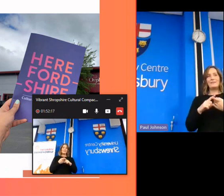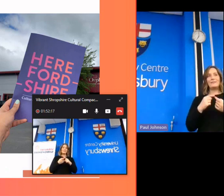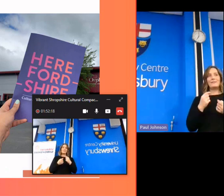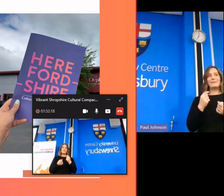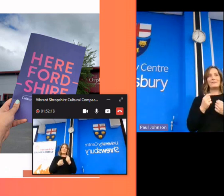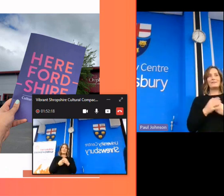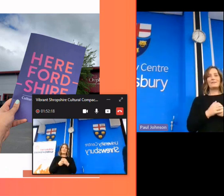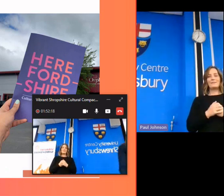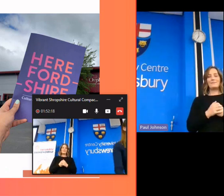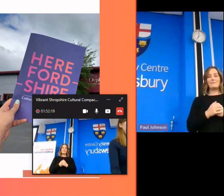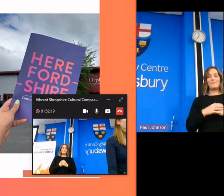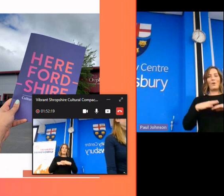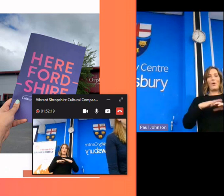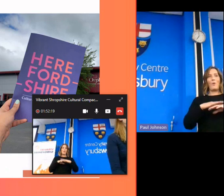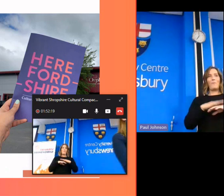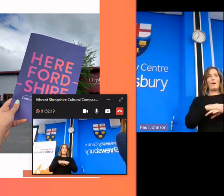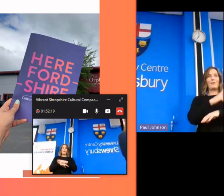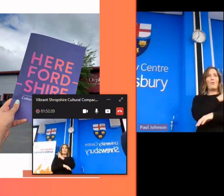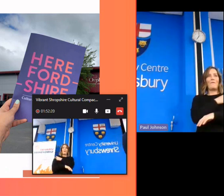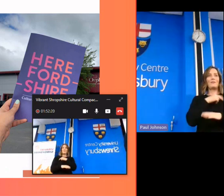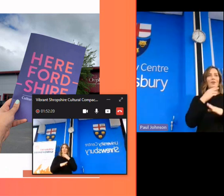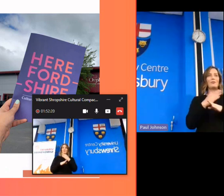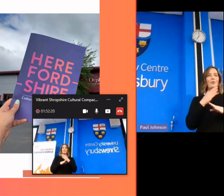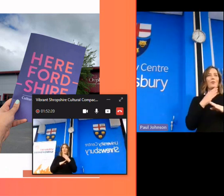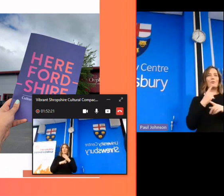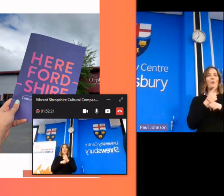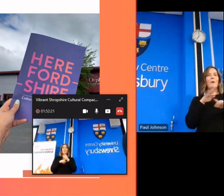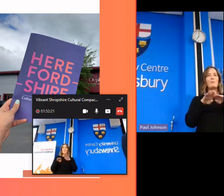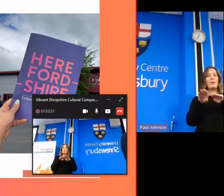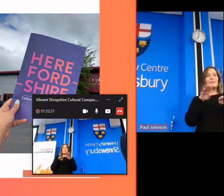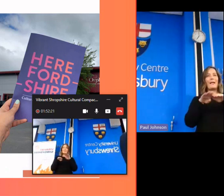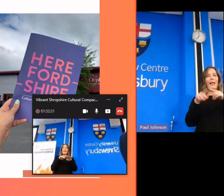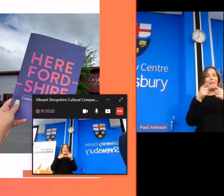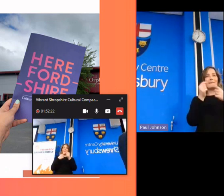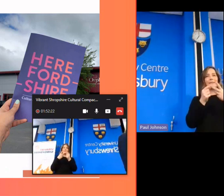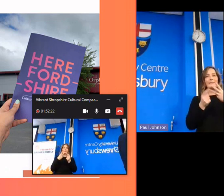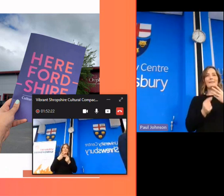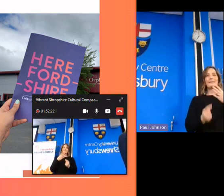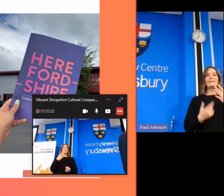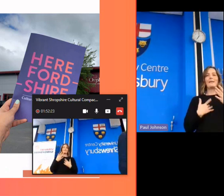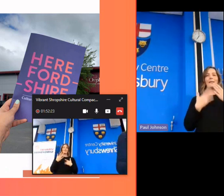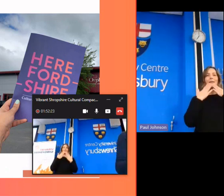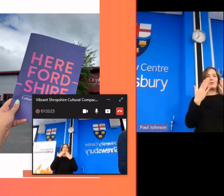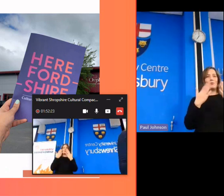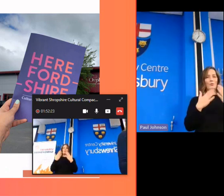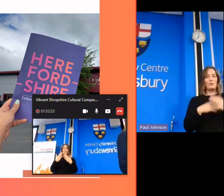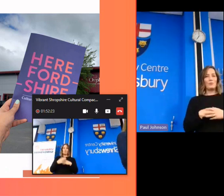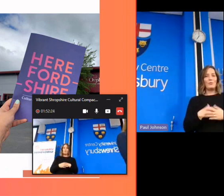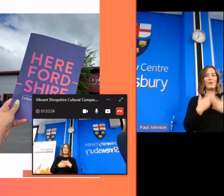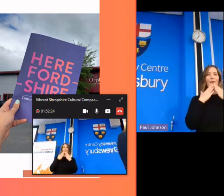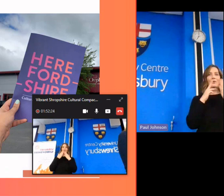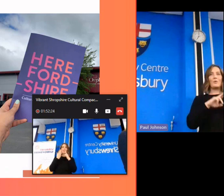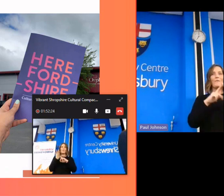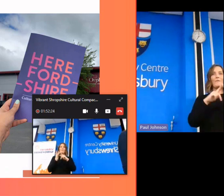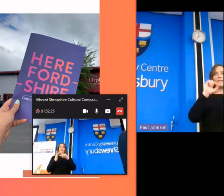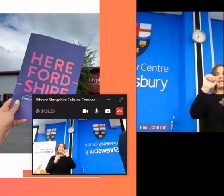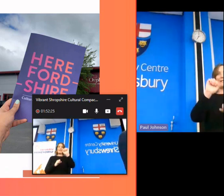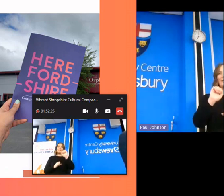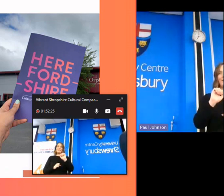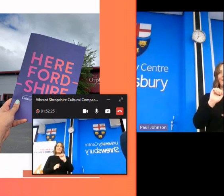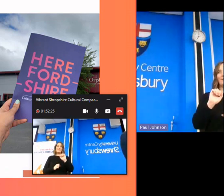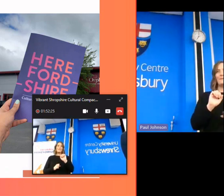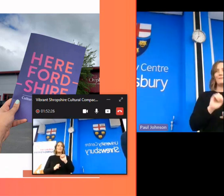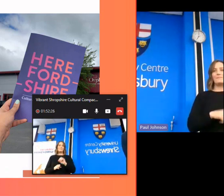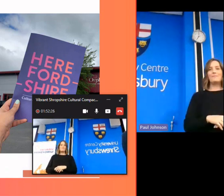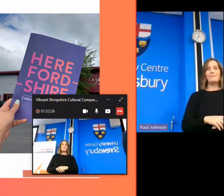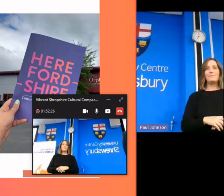um thank you very much everyone and thank you nick for your presentation it